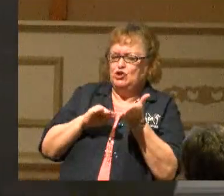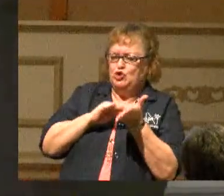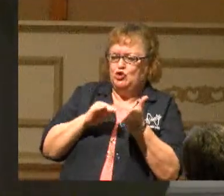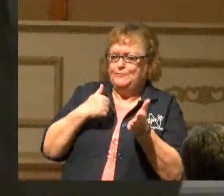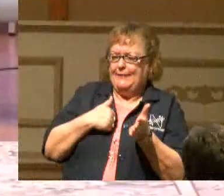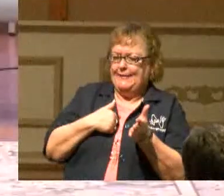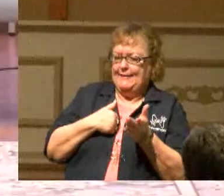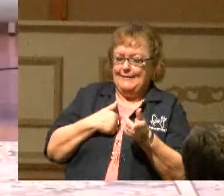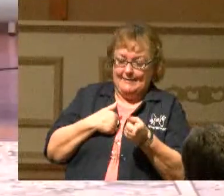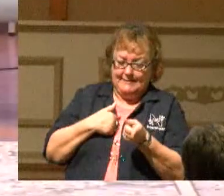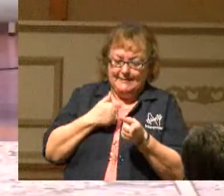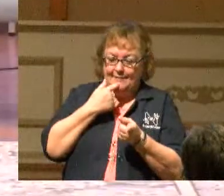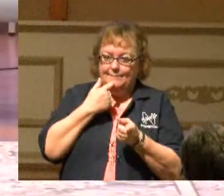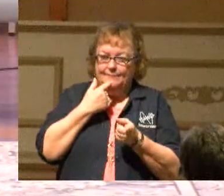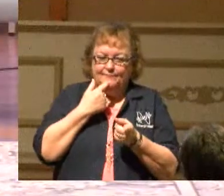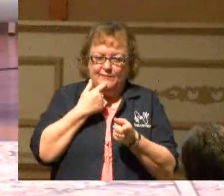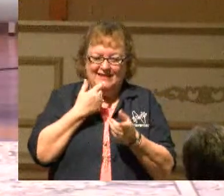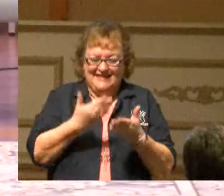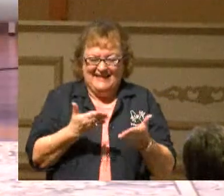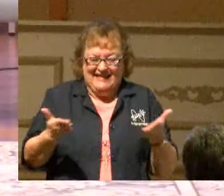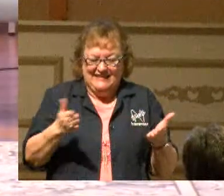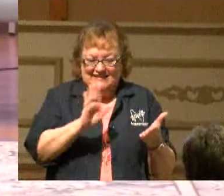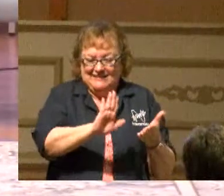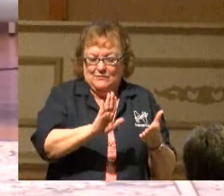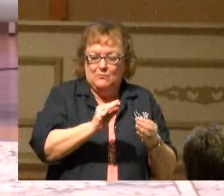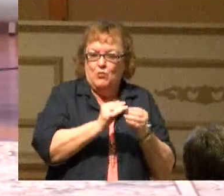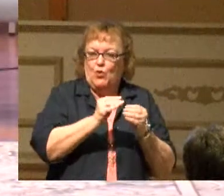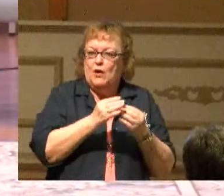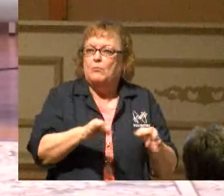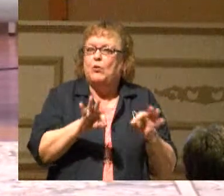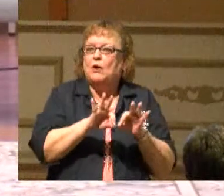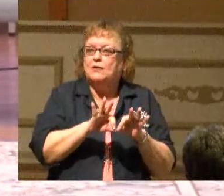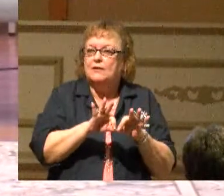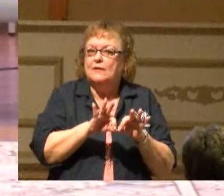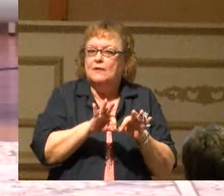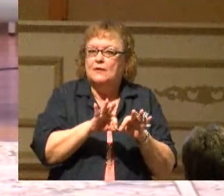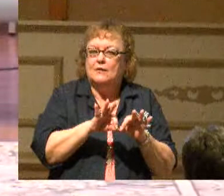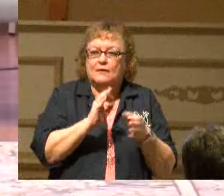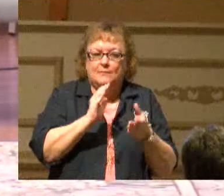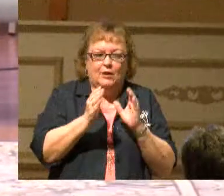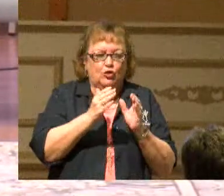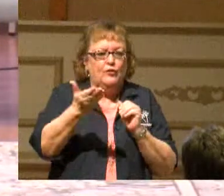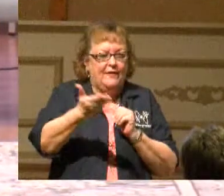His possessions were more important than the invitation.